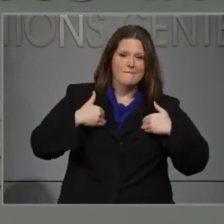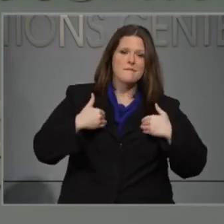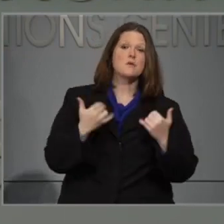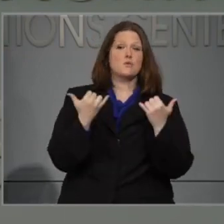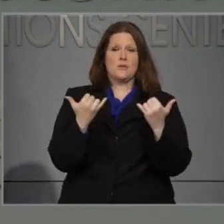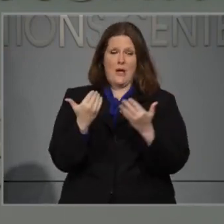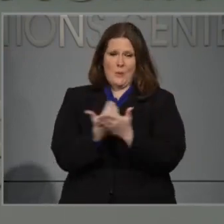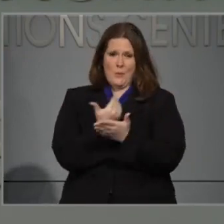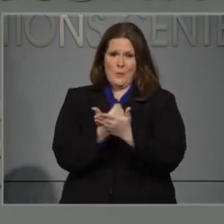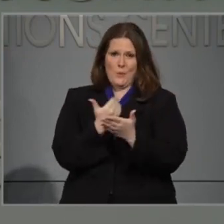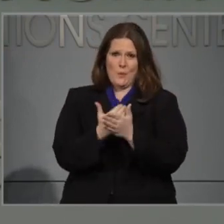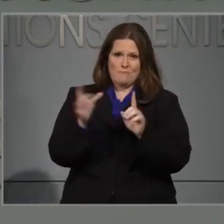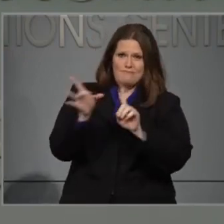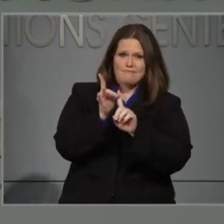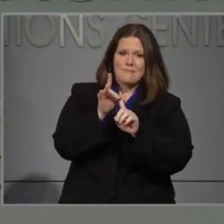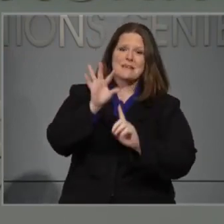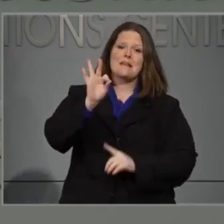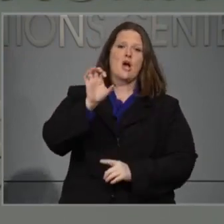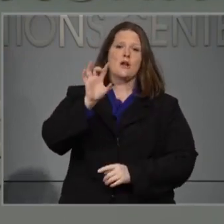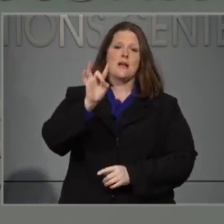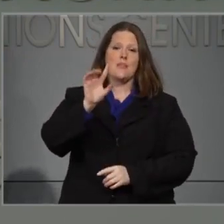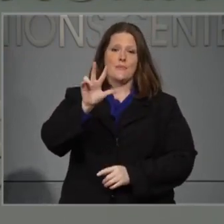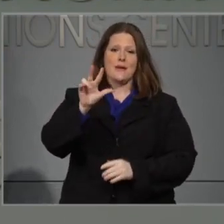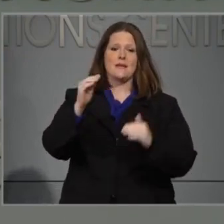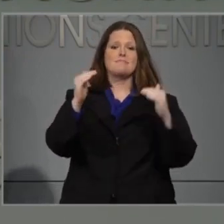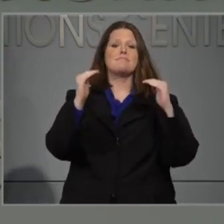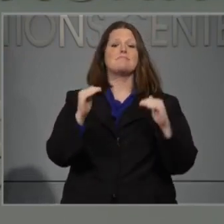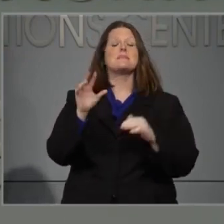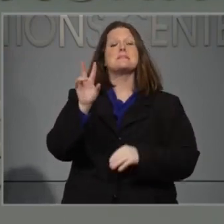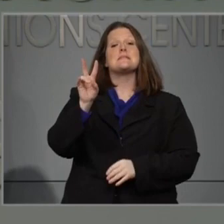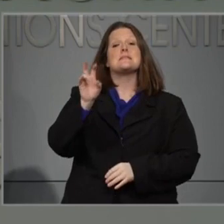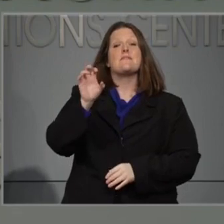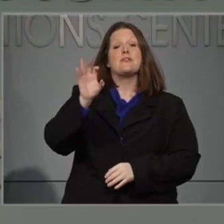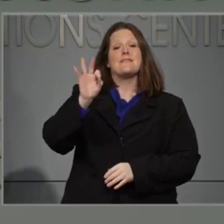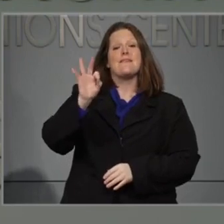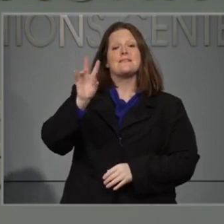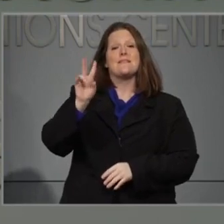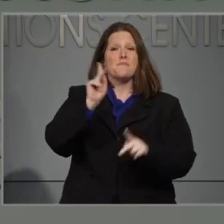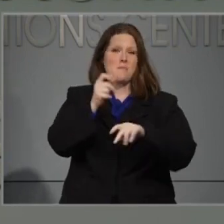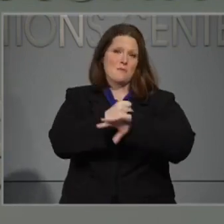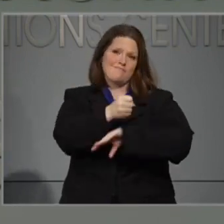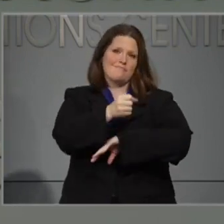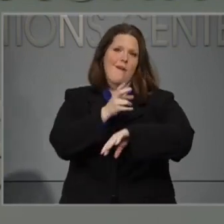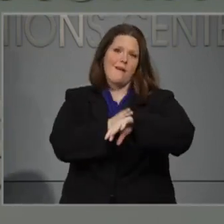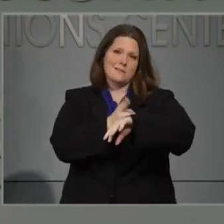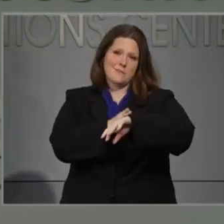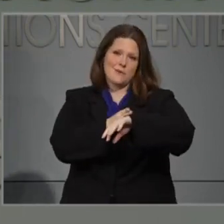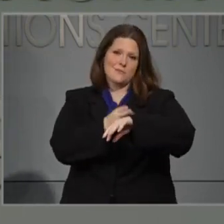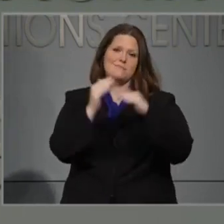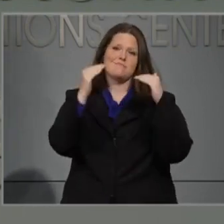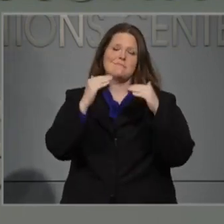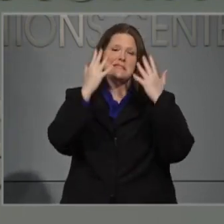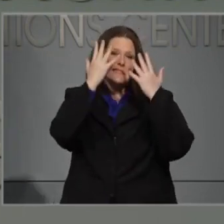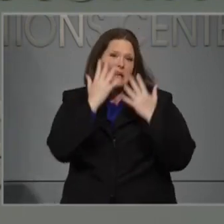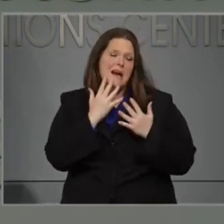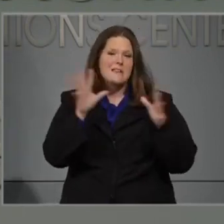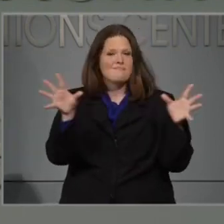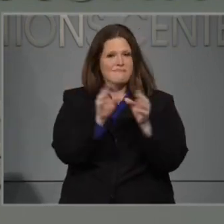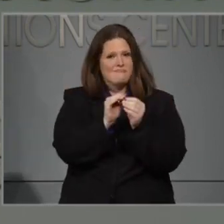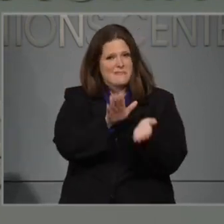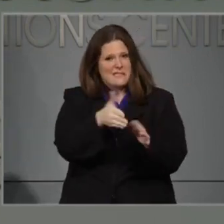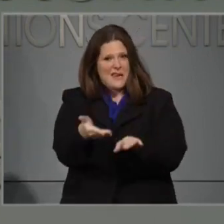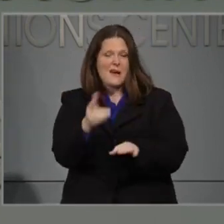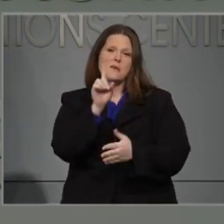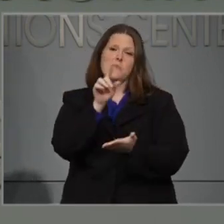today, 797 people in the hospital, and sadly, 1,118 people who have died.